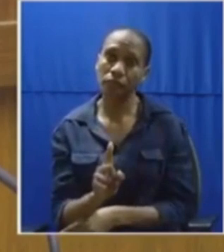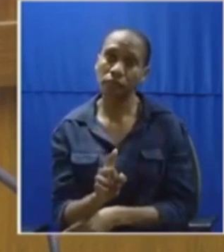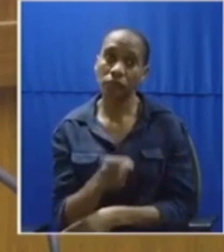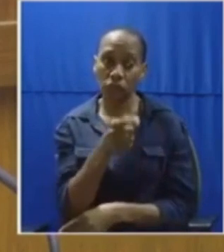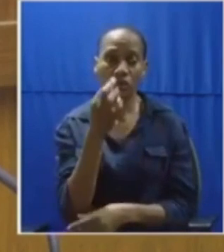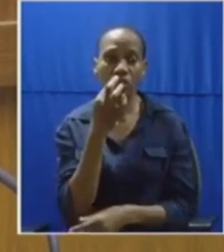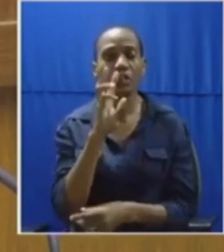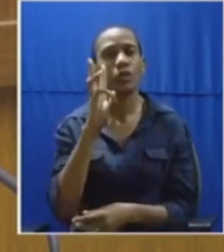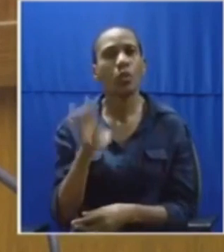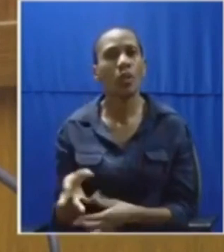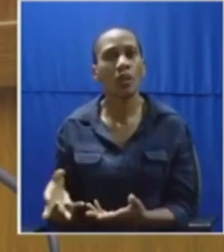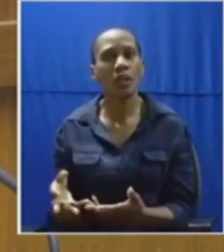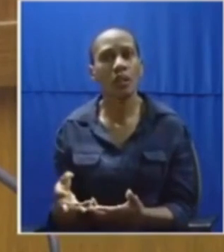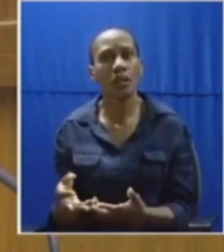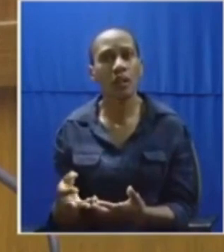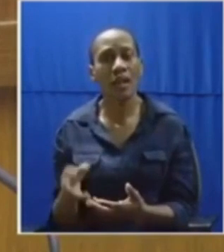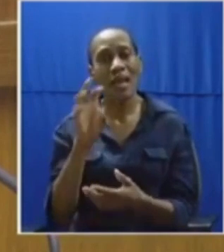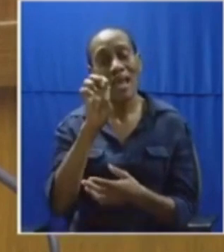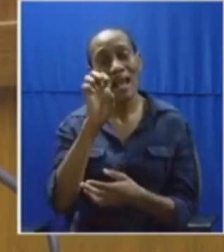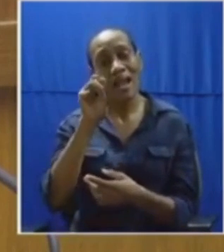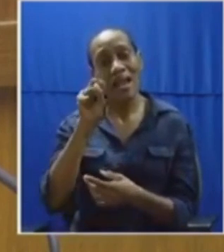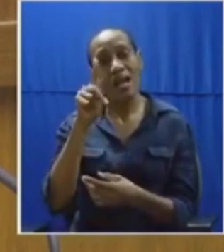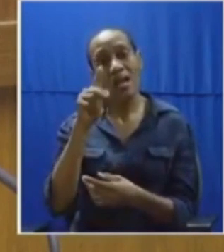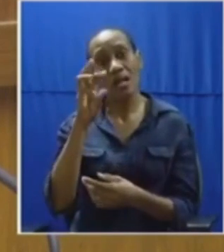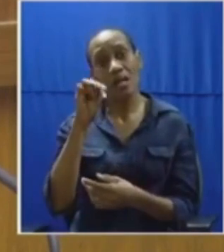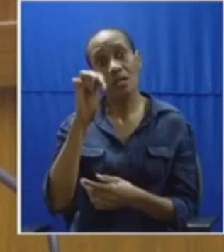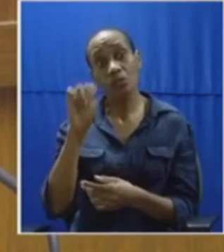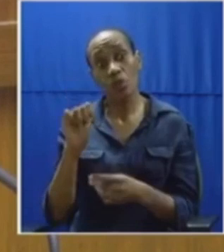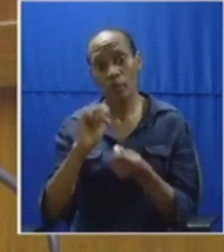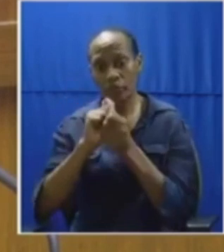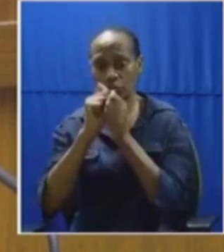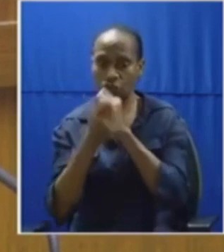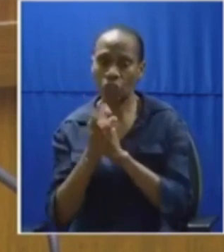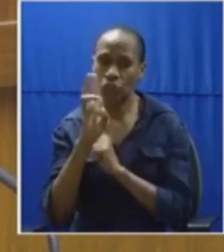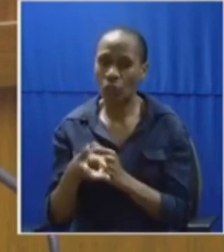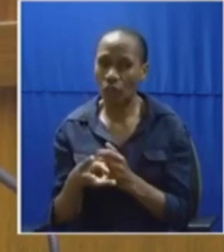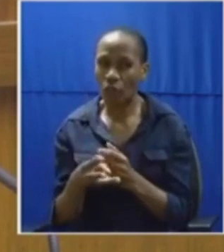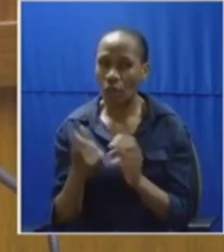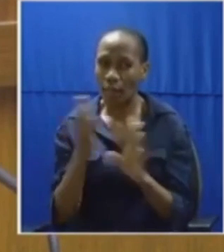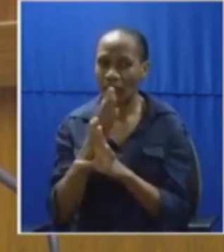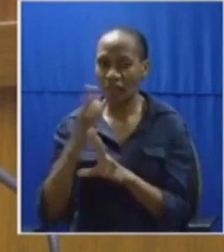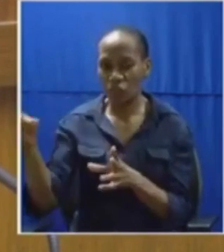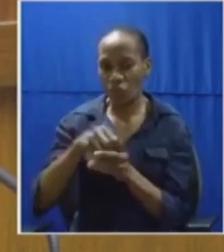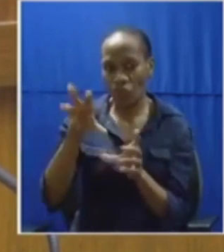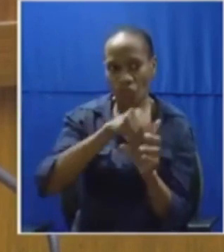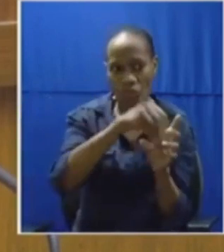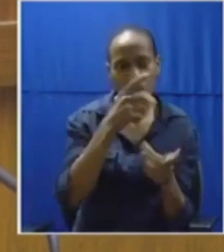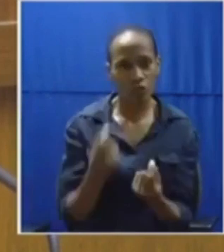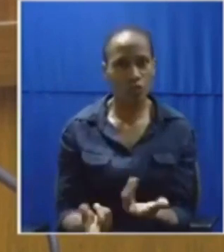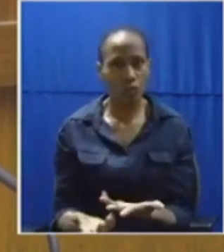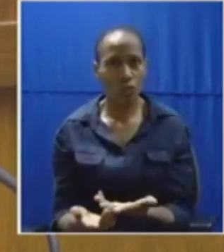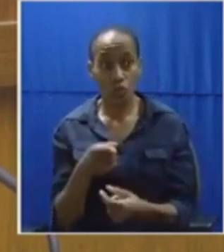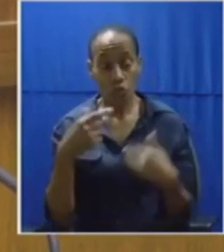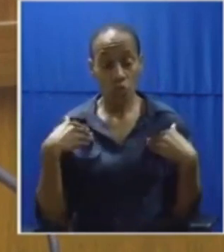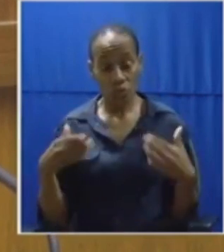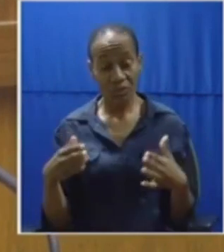to unbundle breakdown ESCOM with the aim of privatization of some components of the utility. You have already